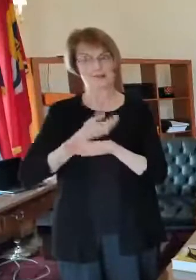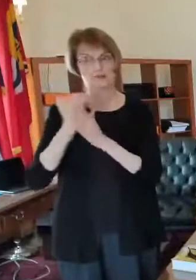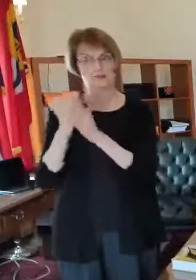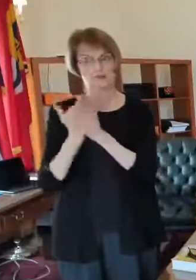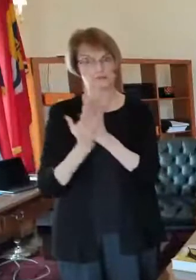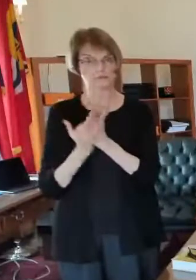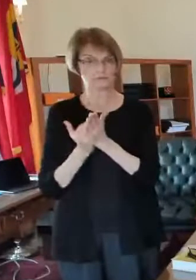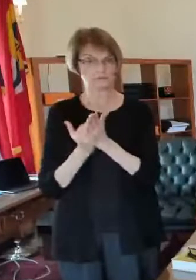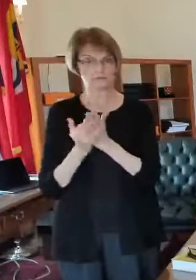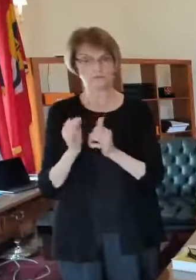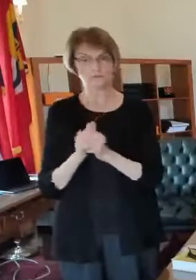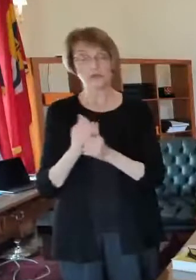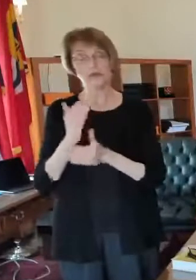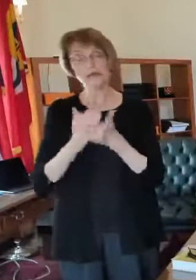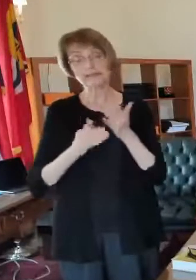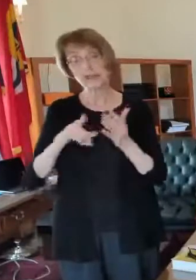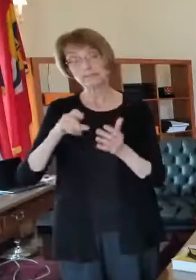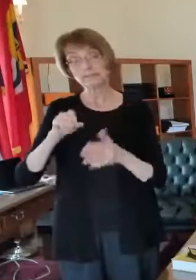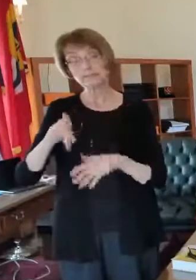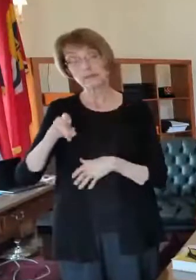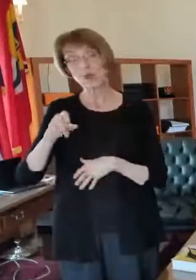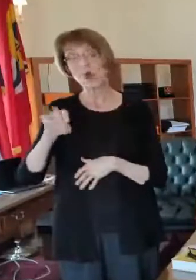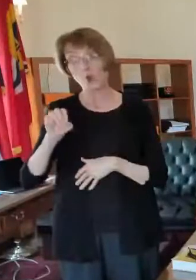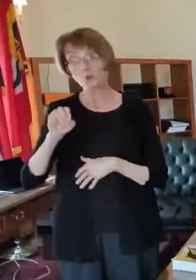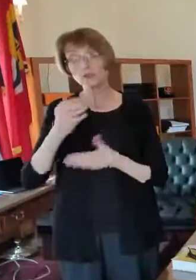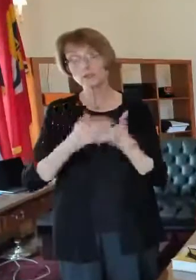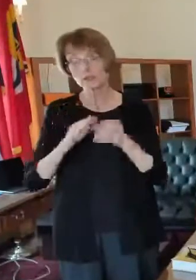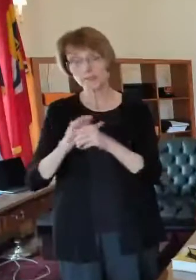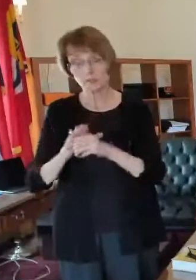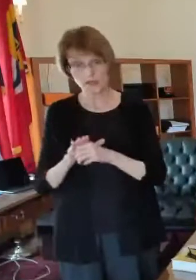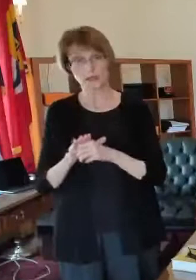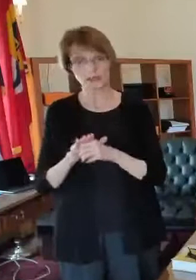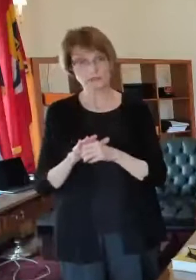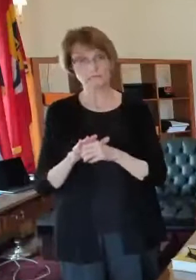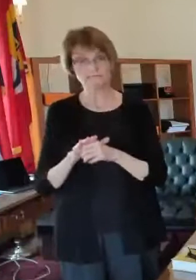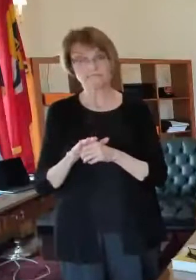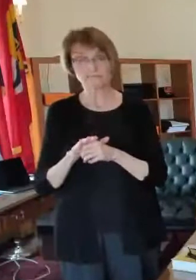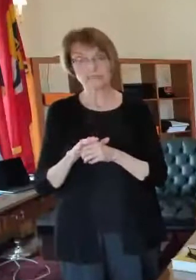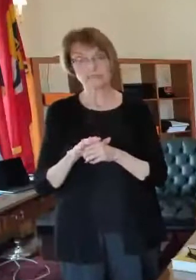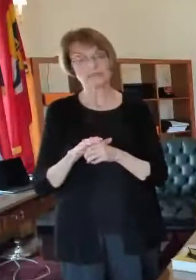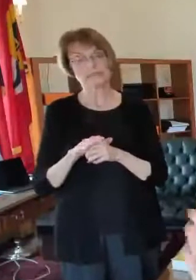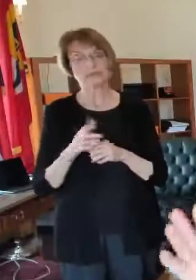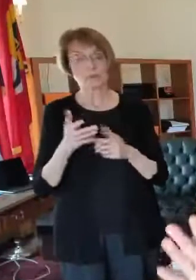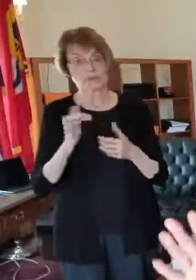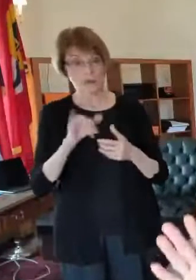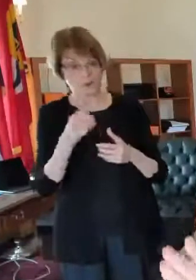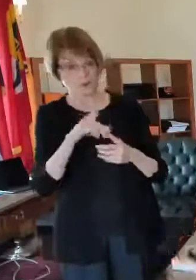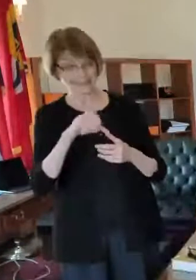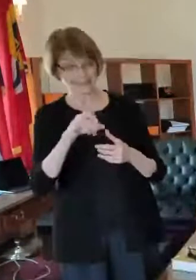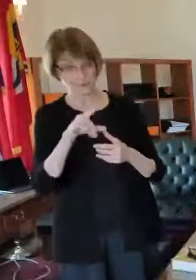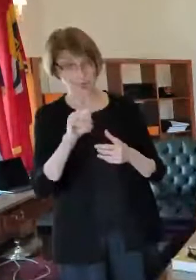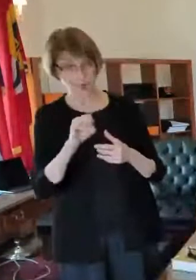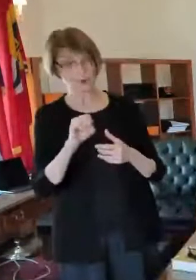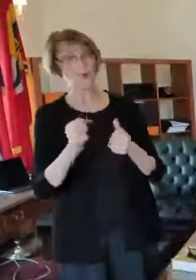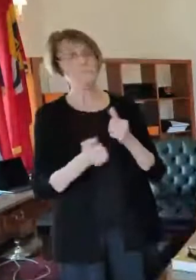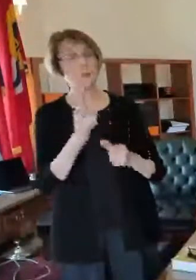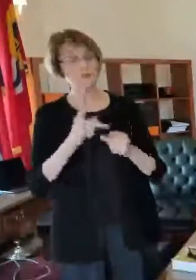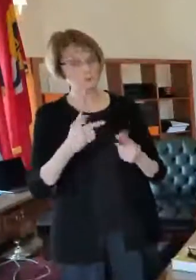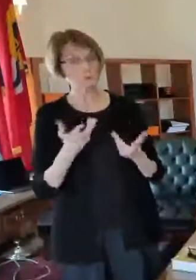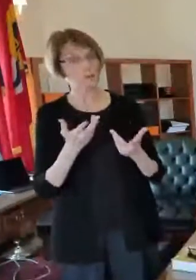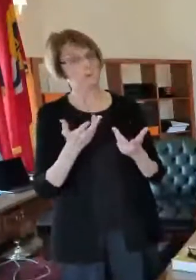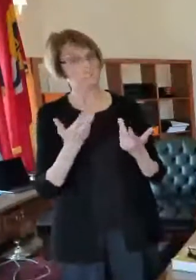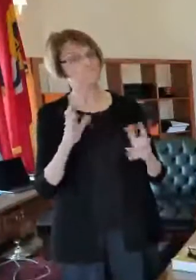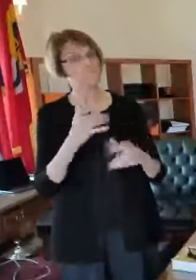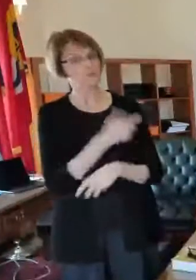are in some zip codes we've gotten to most of the people in that zip code in other zip code what there are just hundreds and